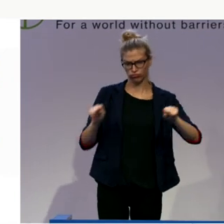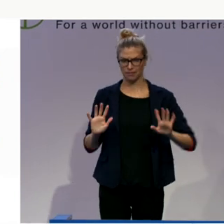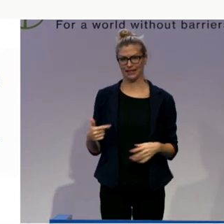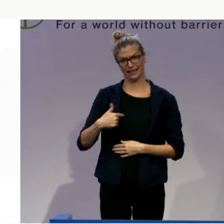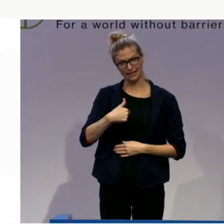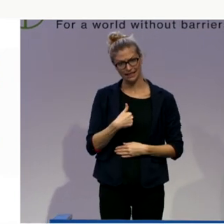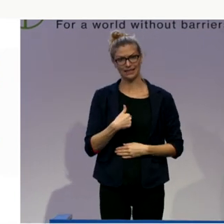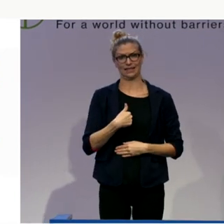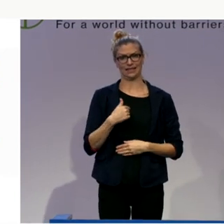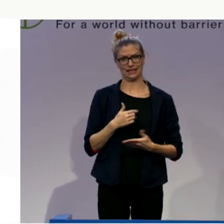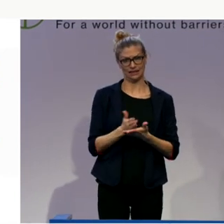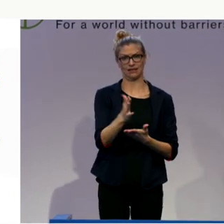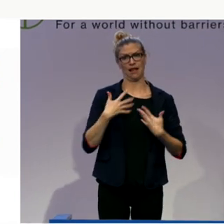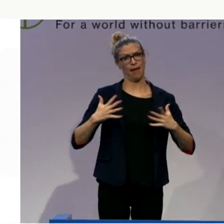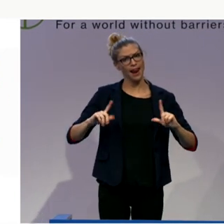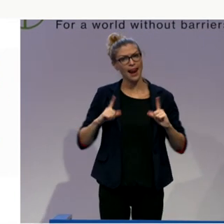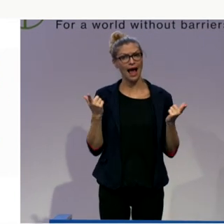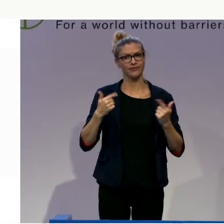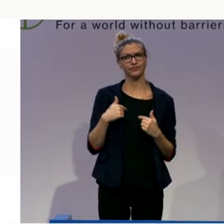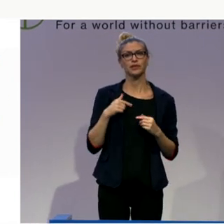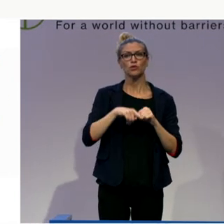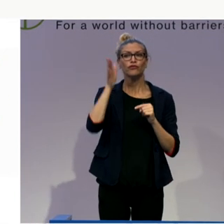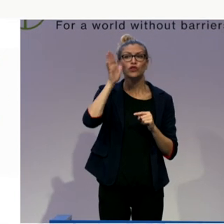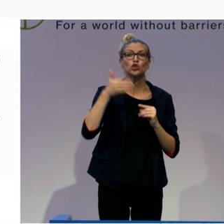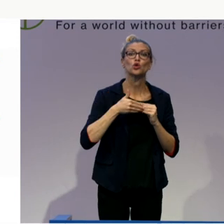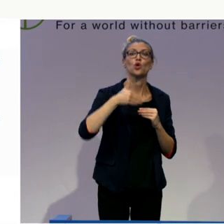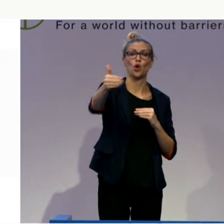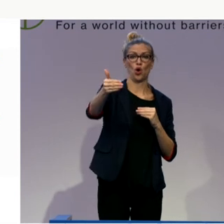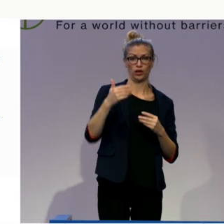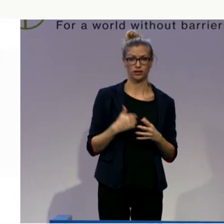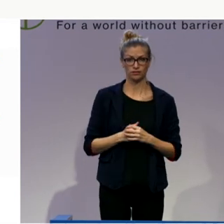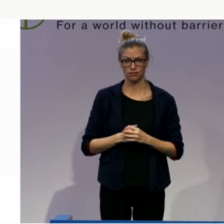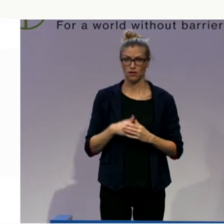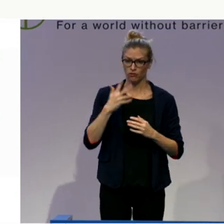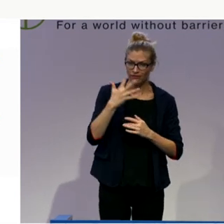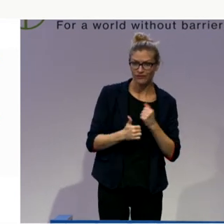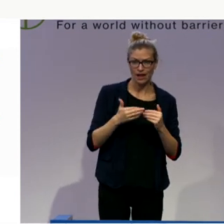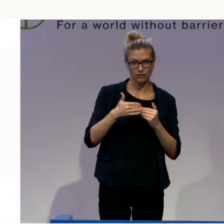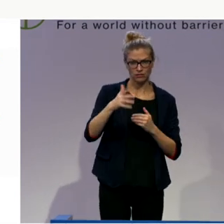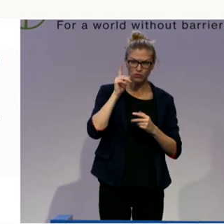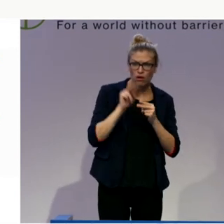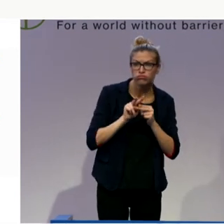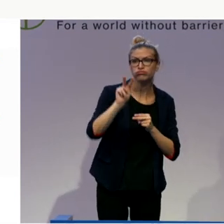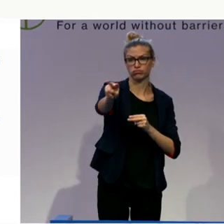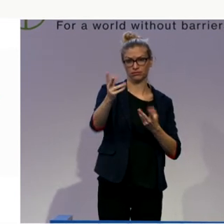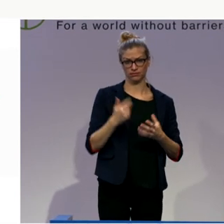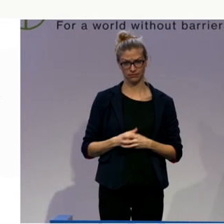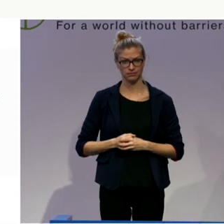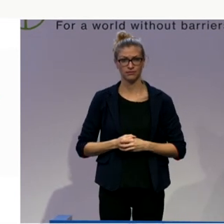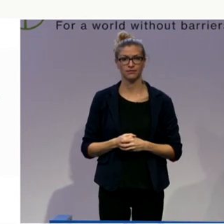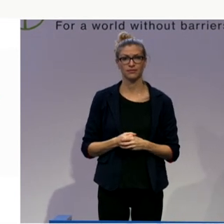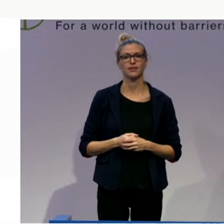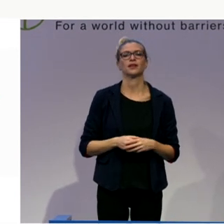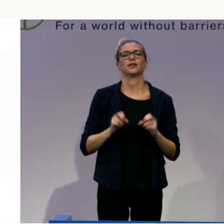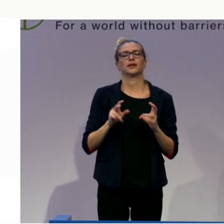life in five years from now, to build up some perspectives. And let me go back a little bit, which